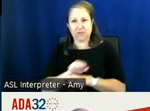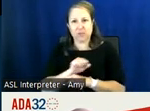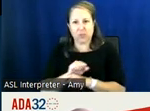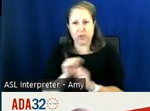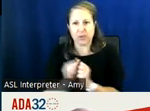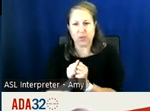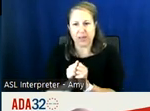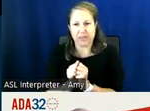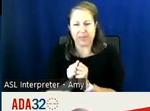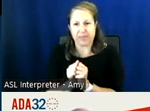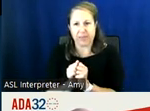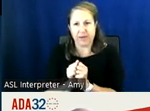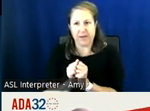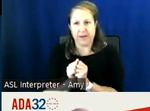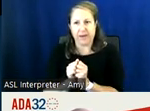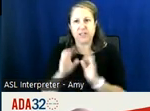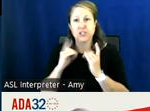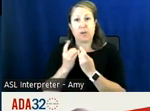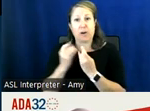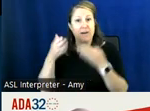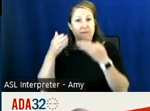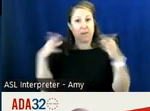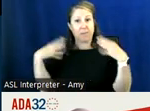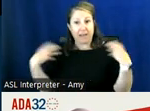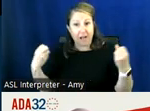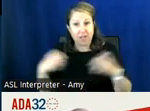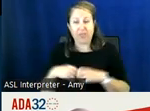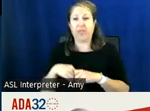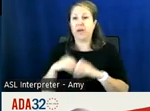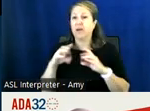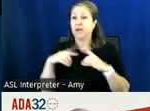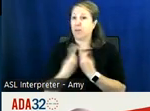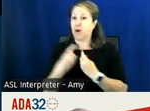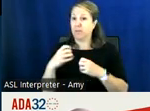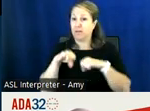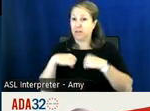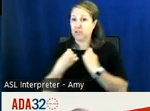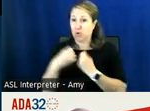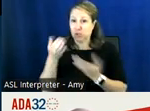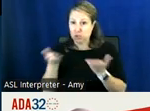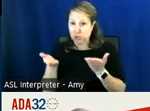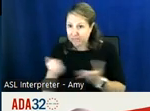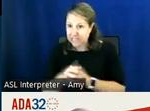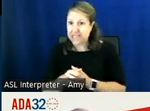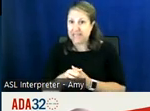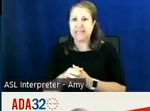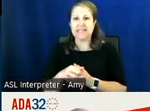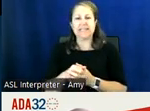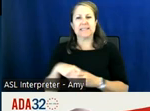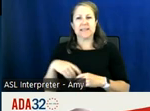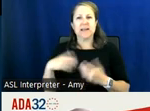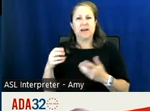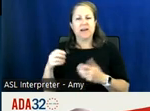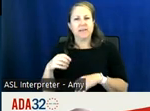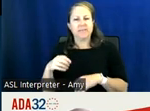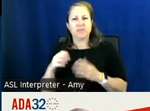um the um department of public health department of social services and other stakeholders to develop policies